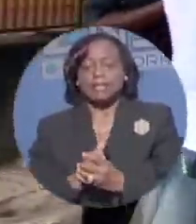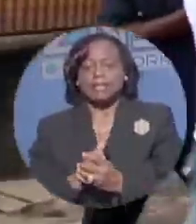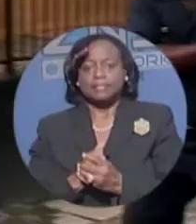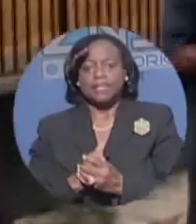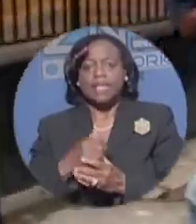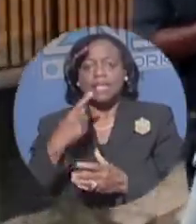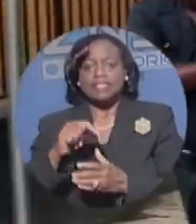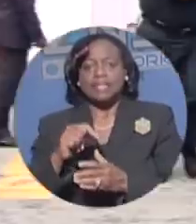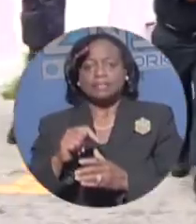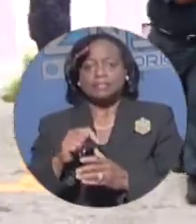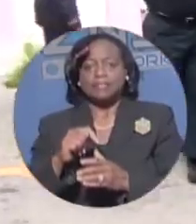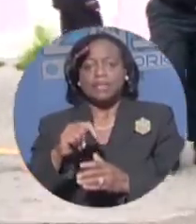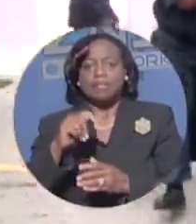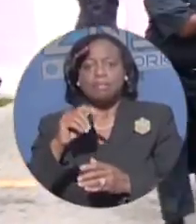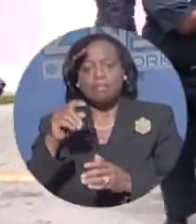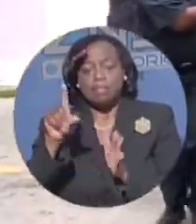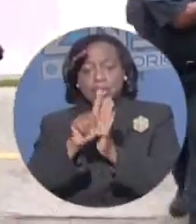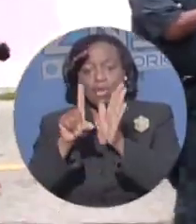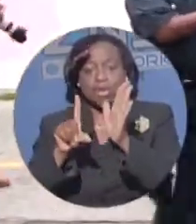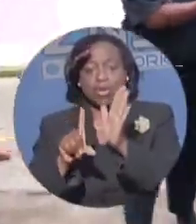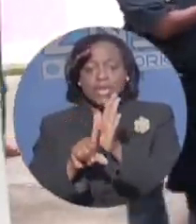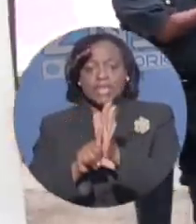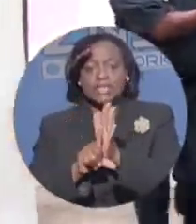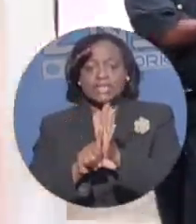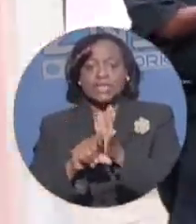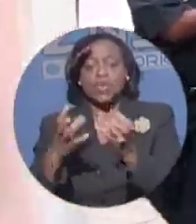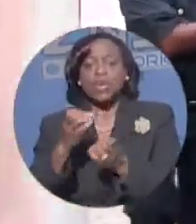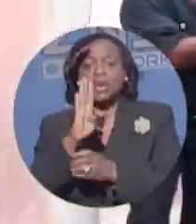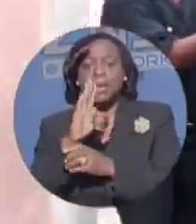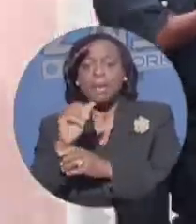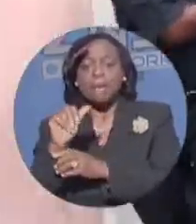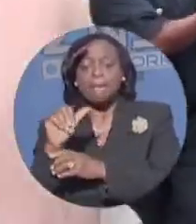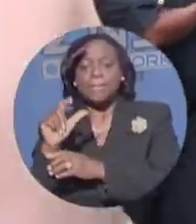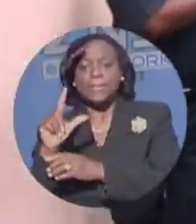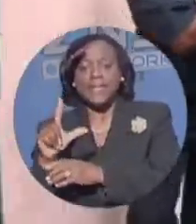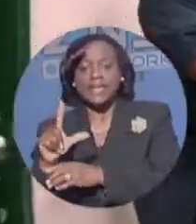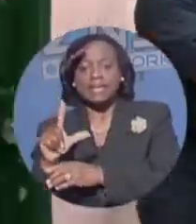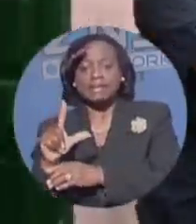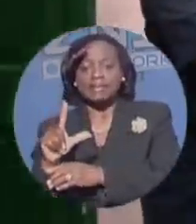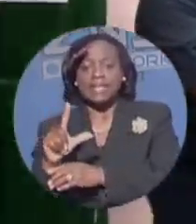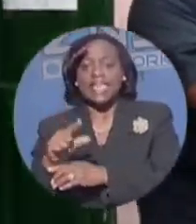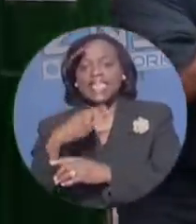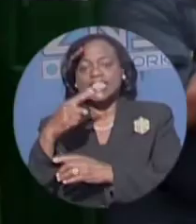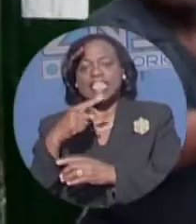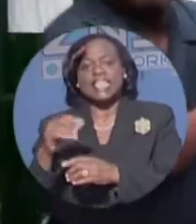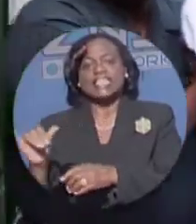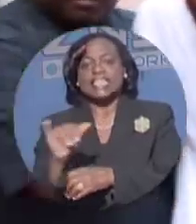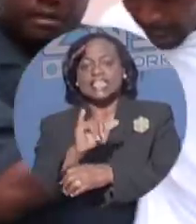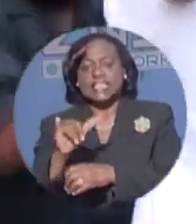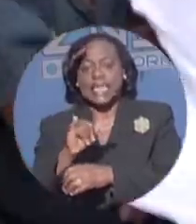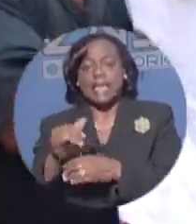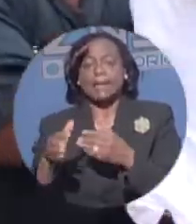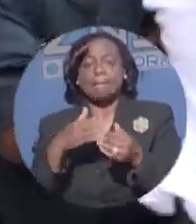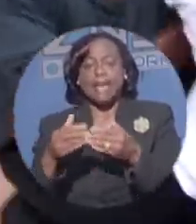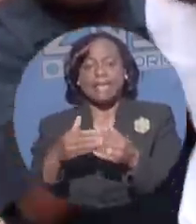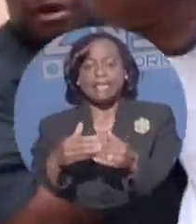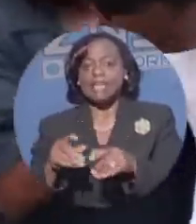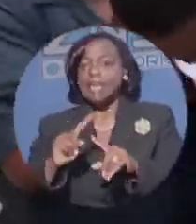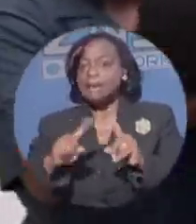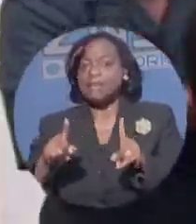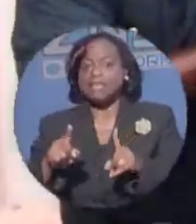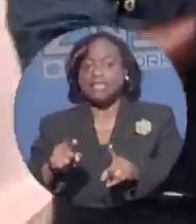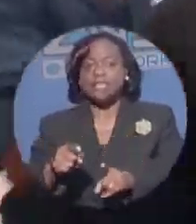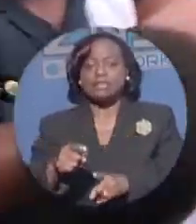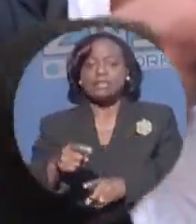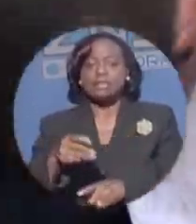The prosecutor objected to bail on the grounds that Goodman was convicted of a similar offense and has other matters of a similar nature pending. But Goodman's attorney,